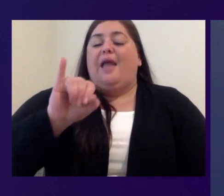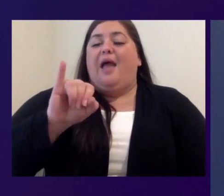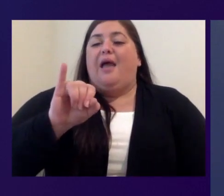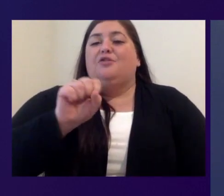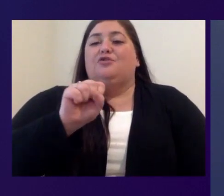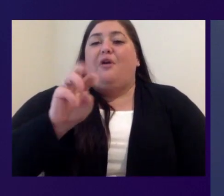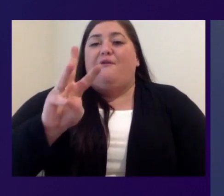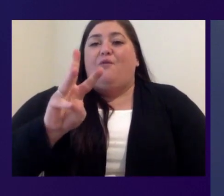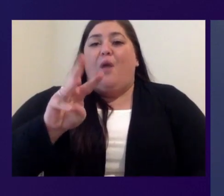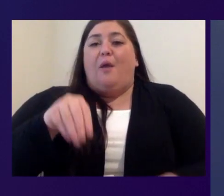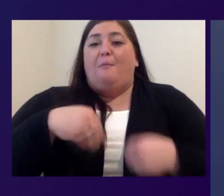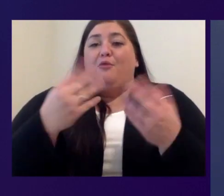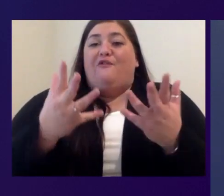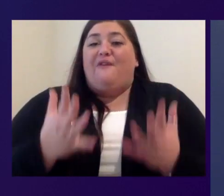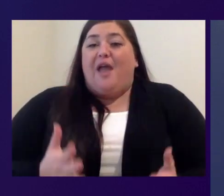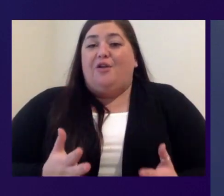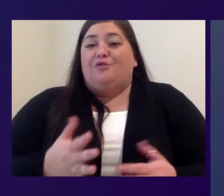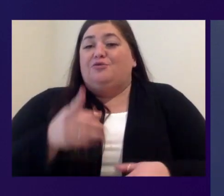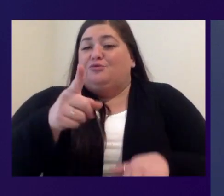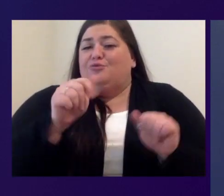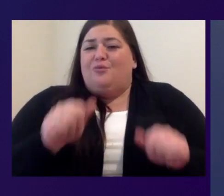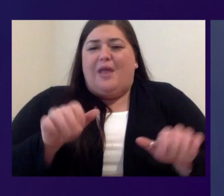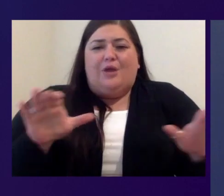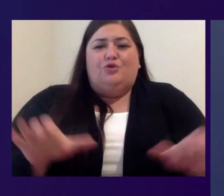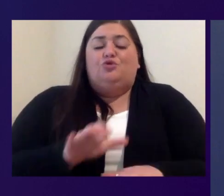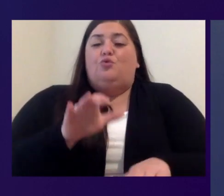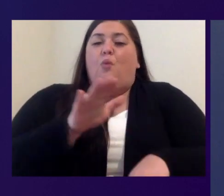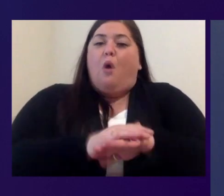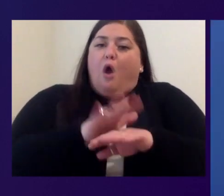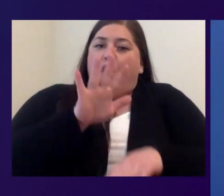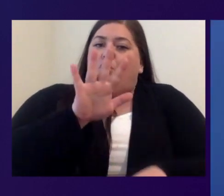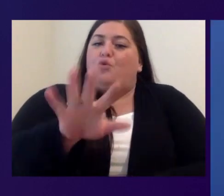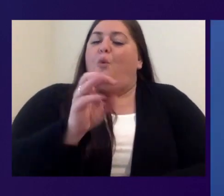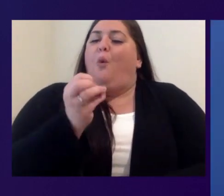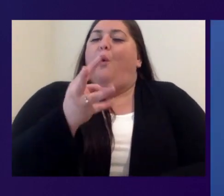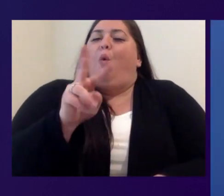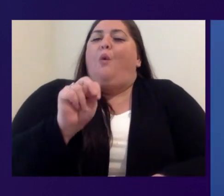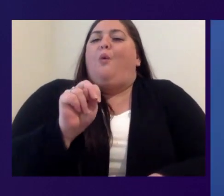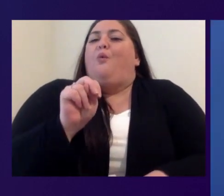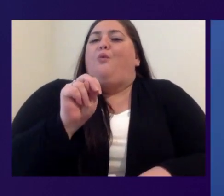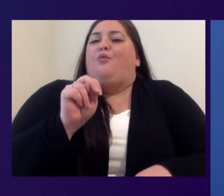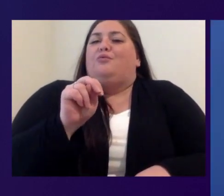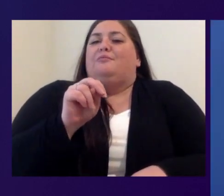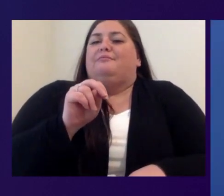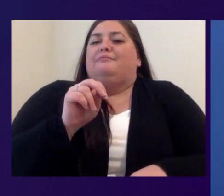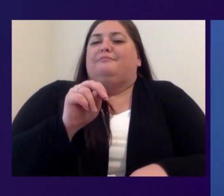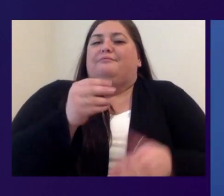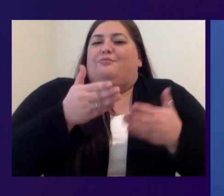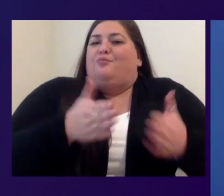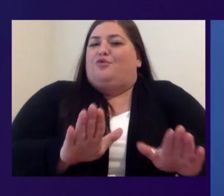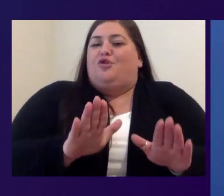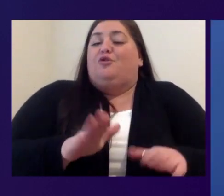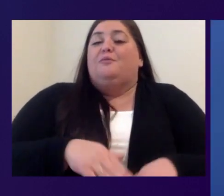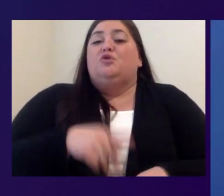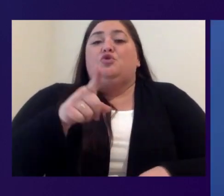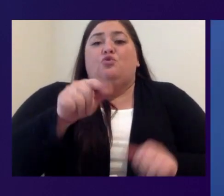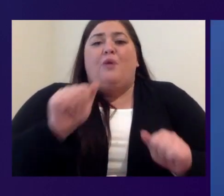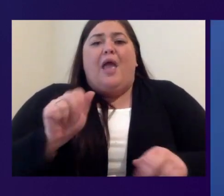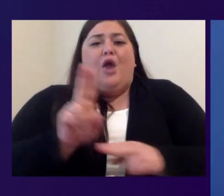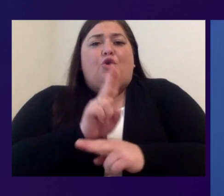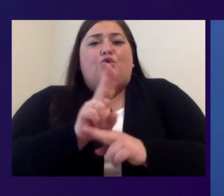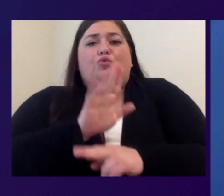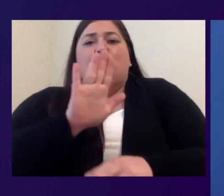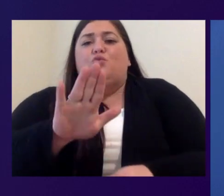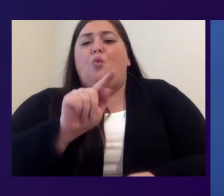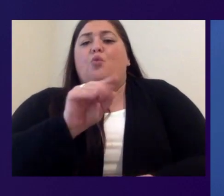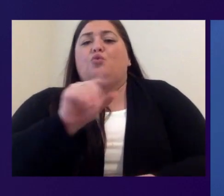this option is that you can really do it on your own terms, continuing to use your familiar third-party VDI toolset